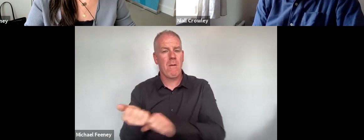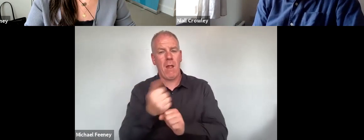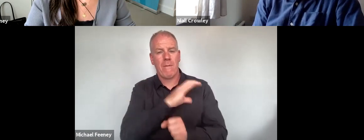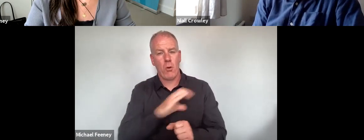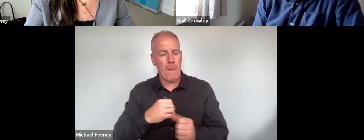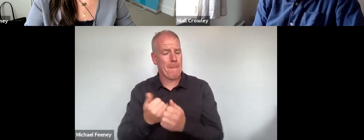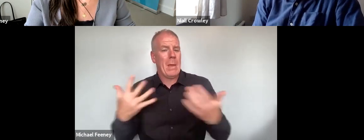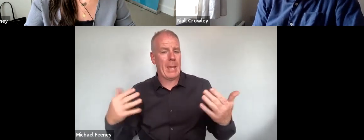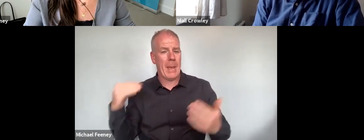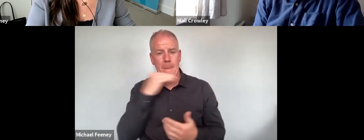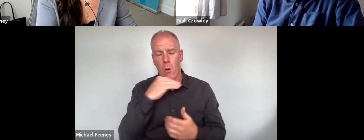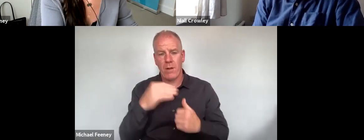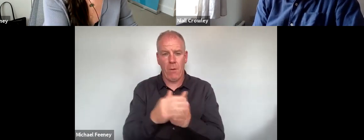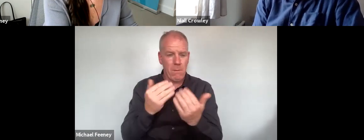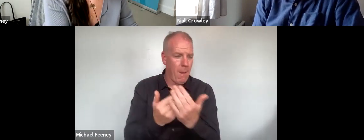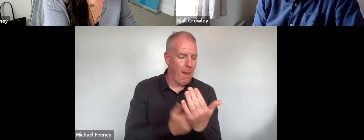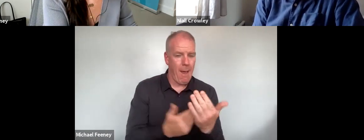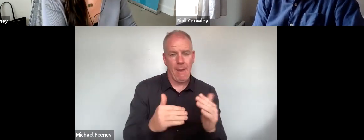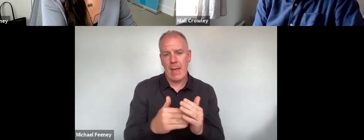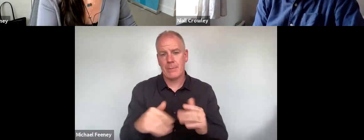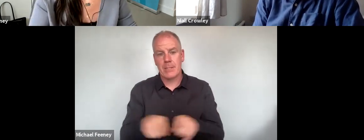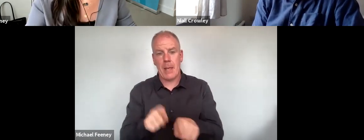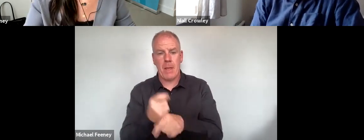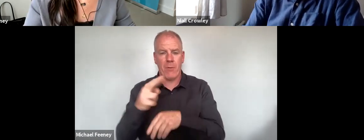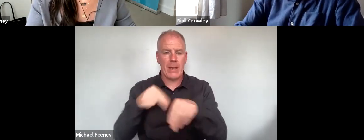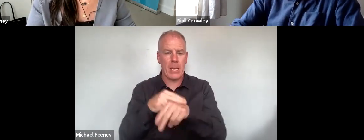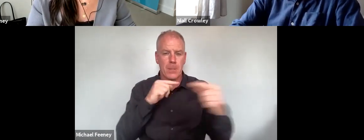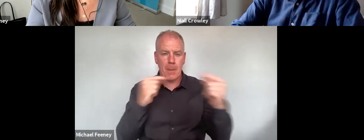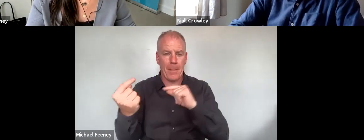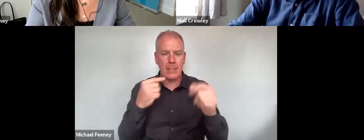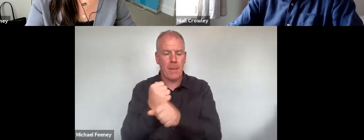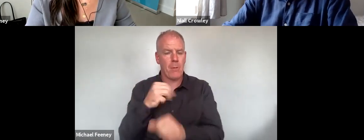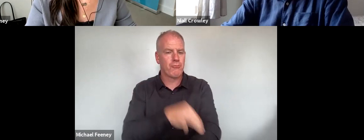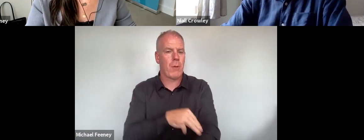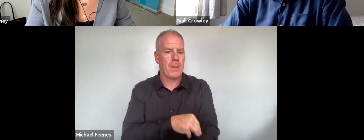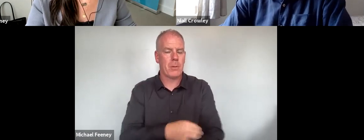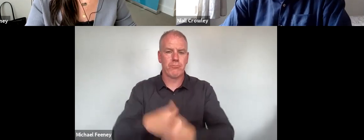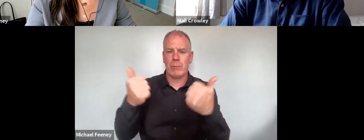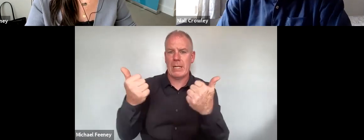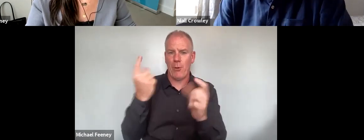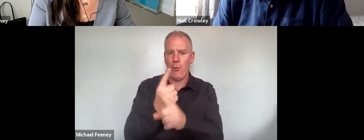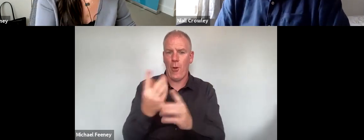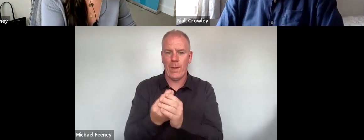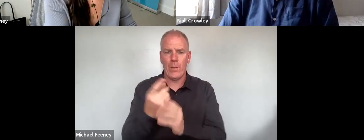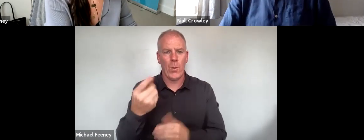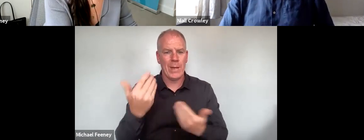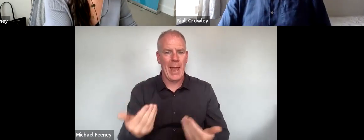both in terms of litigation, but also in terms of national debate on these issues. So great to be with you again, Eilish.